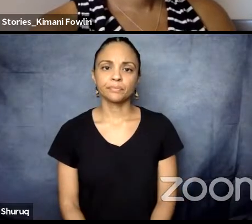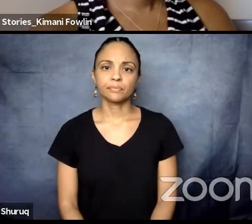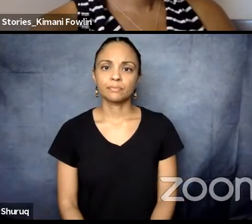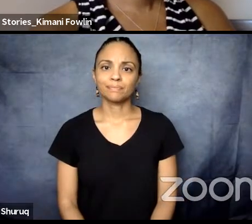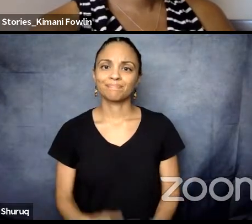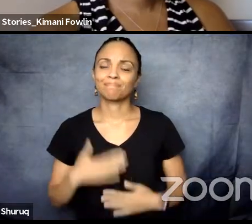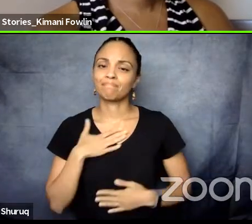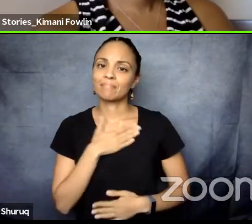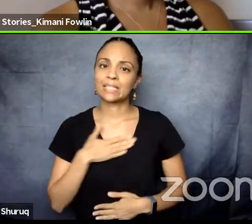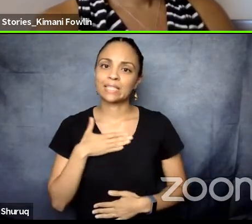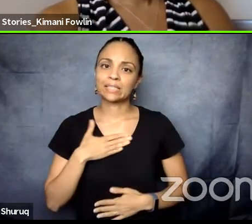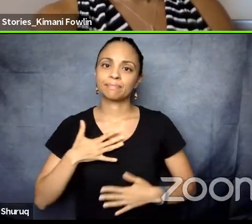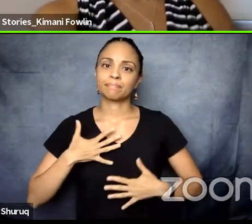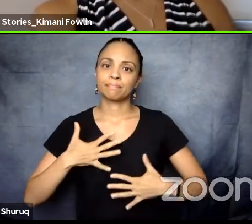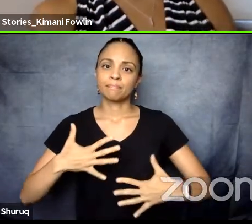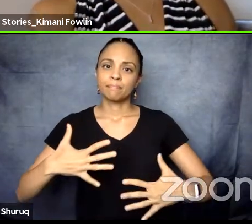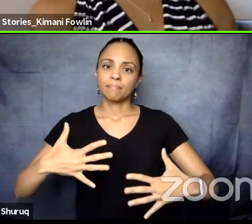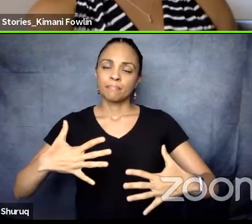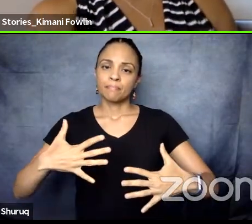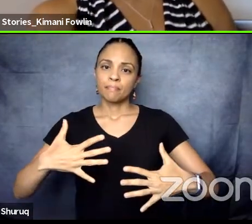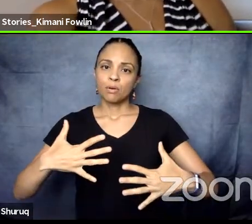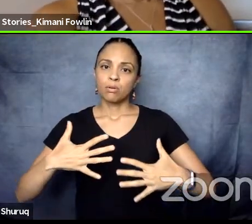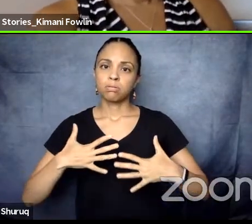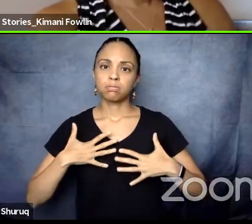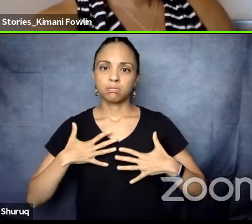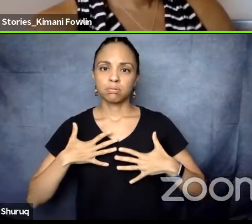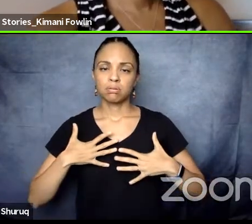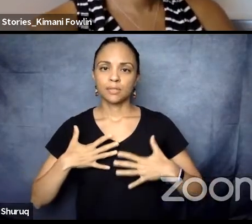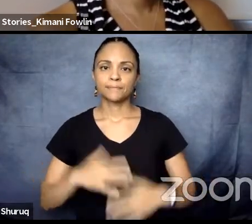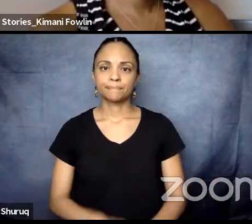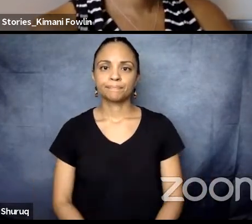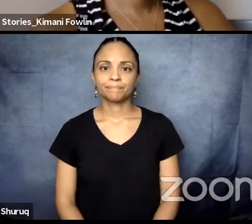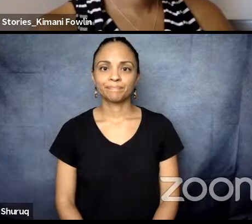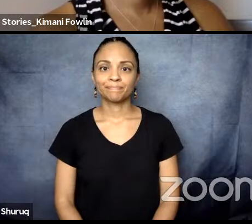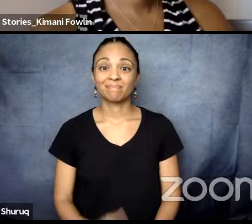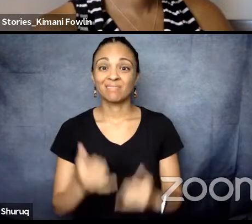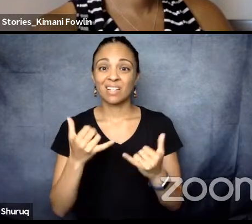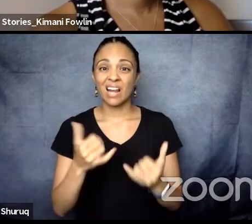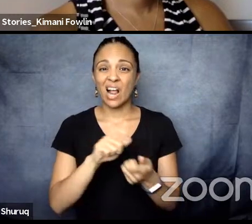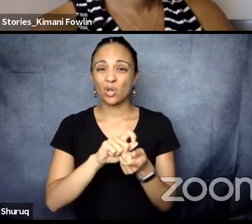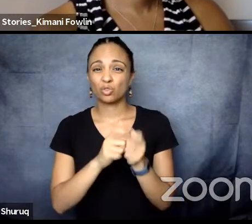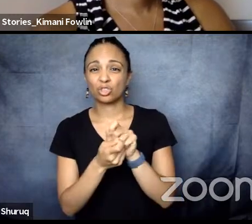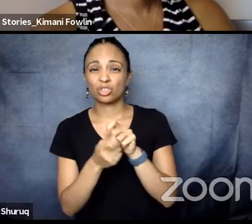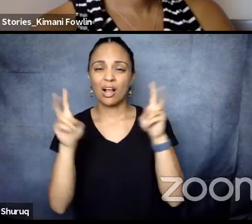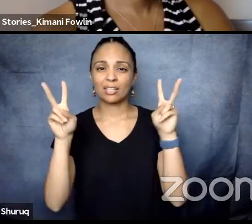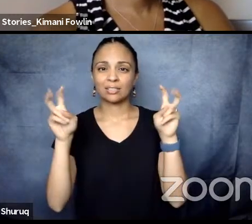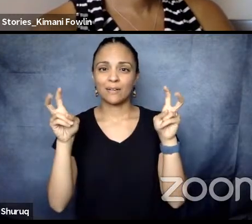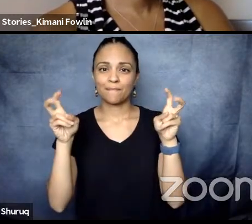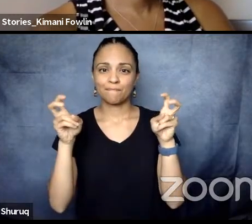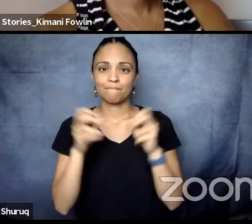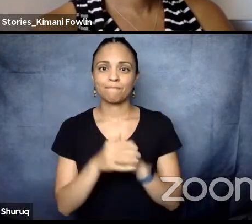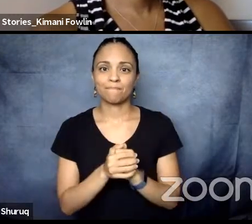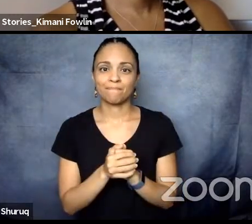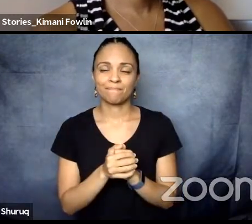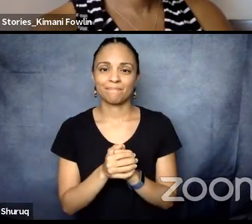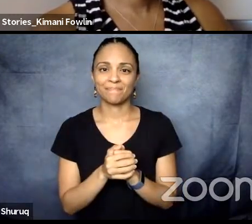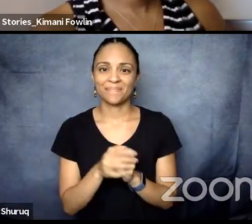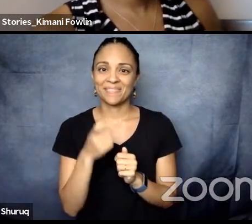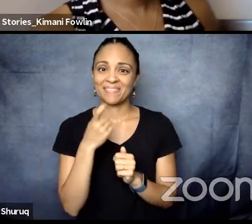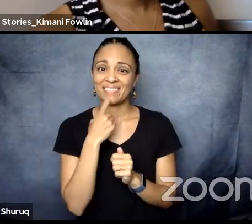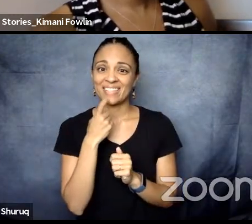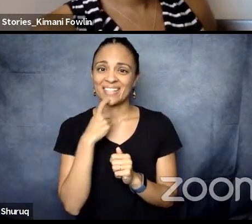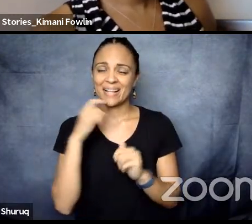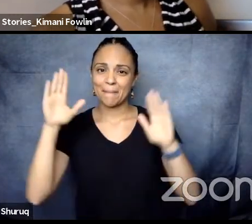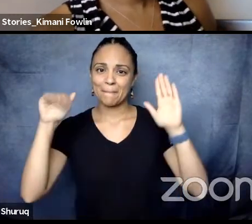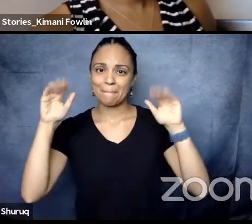exhale. All right. Changing of subject. We're going to say goodbye to Kimani